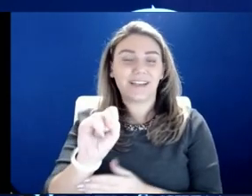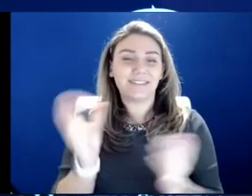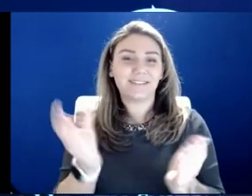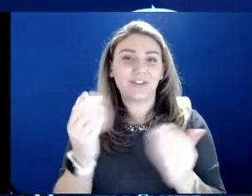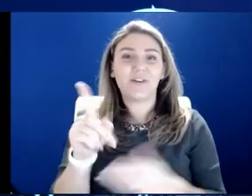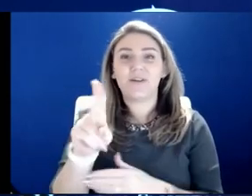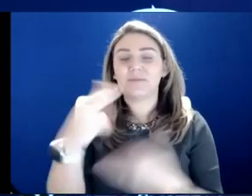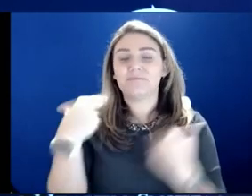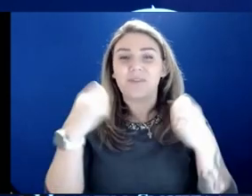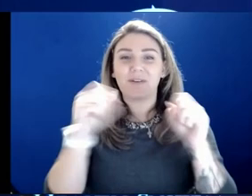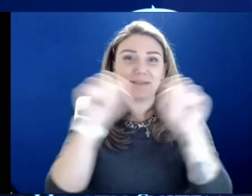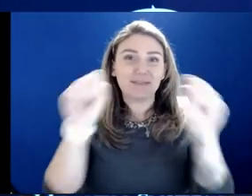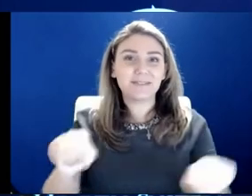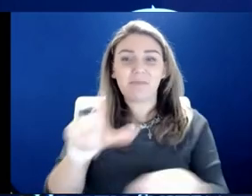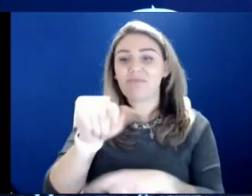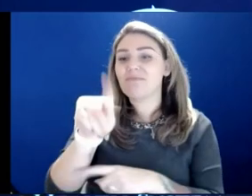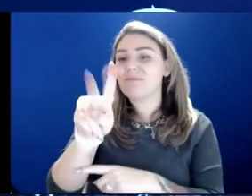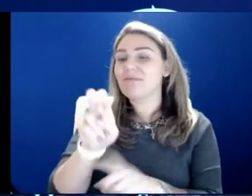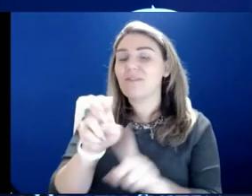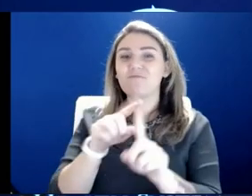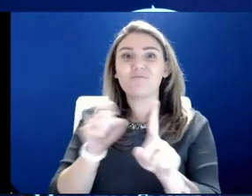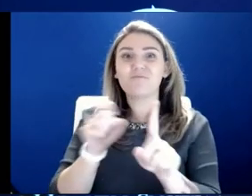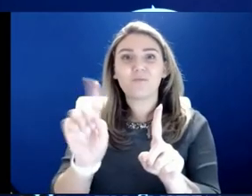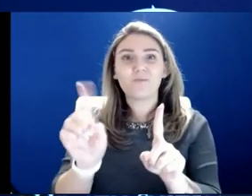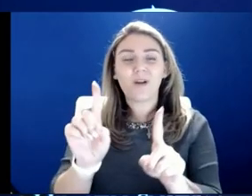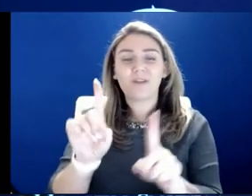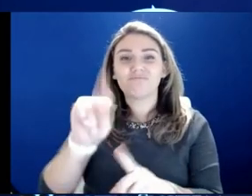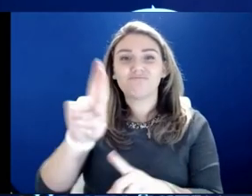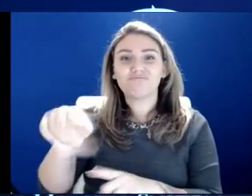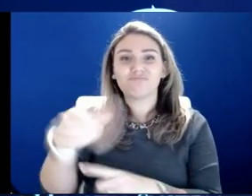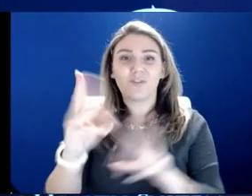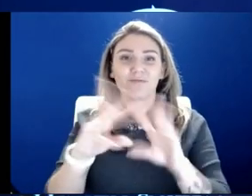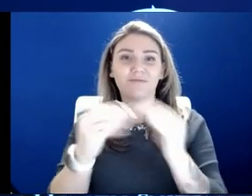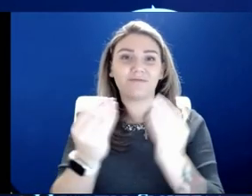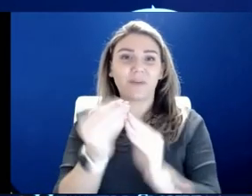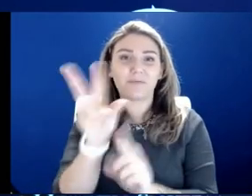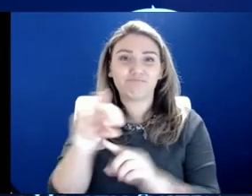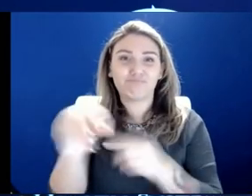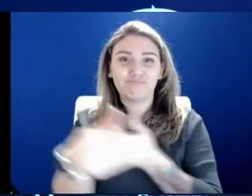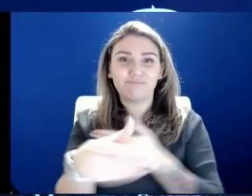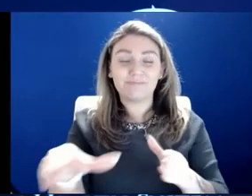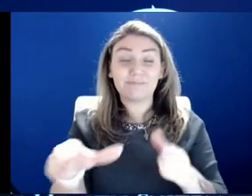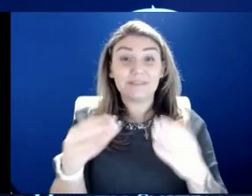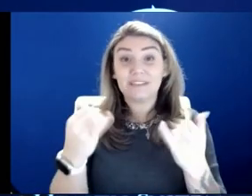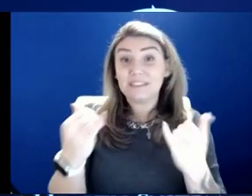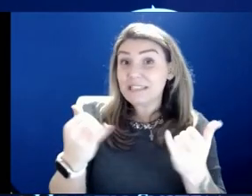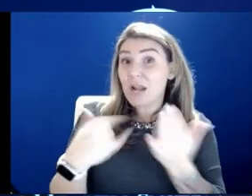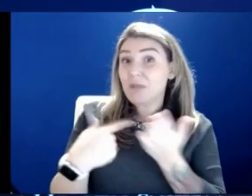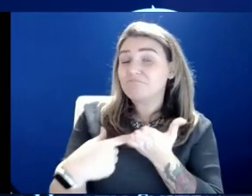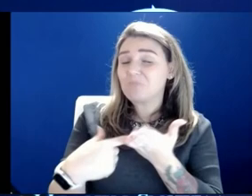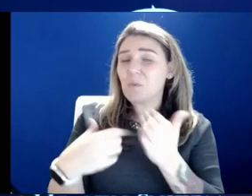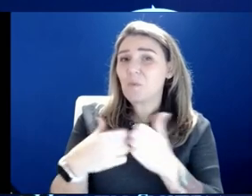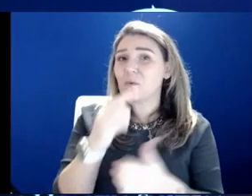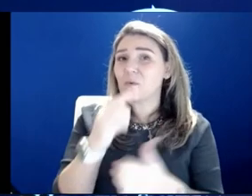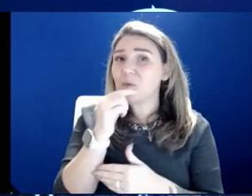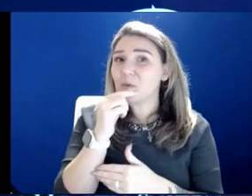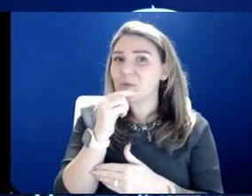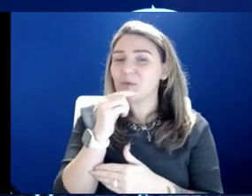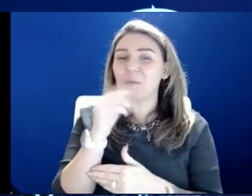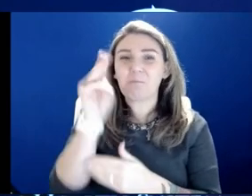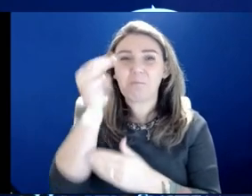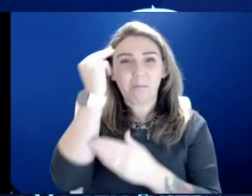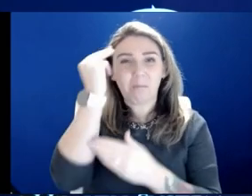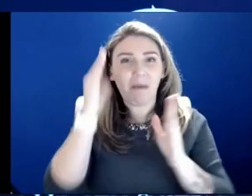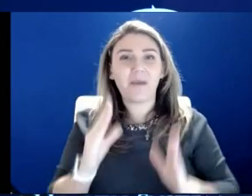you from the Dahl Simons Family Studio. Today, we're going to talk with Kansas City, Missouri Mayor Quentin Lucas. You remember that the mayor and his family recently